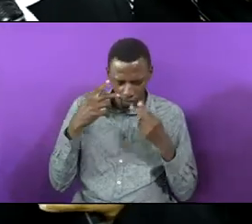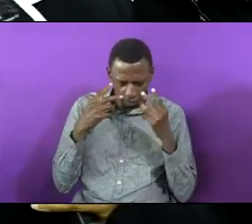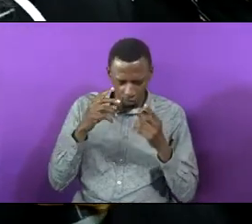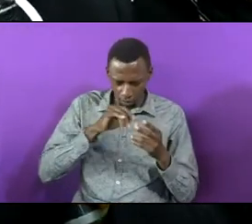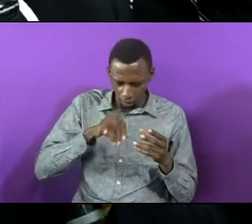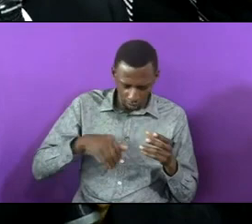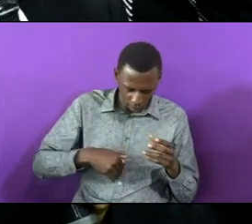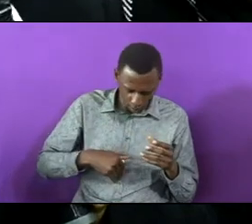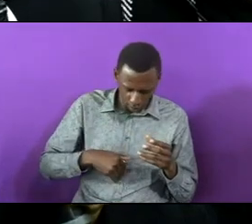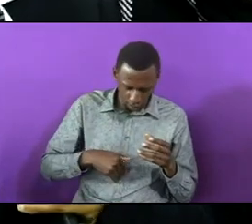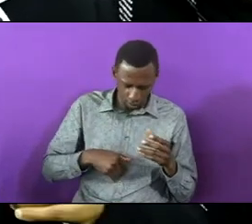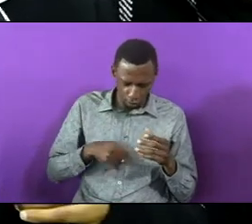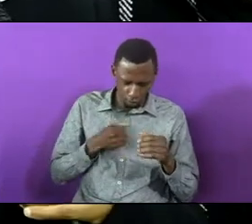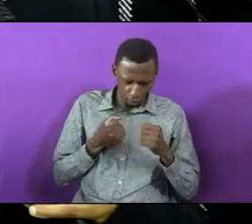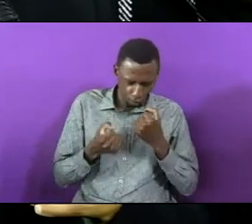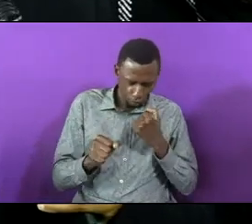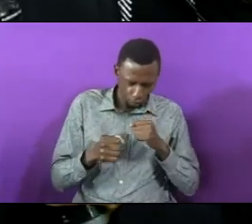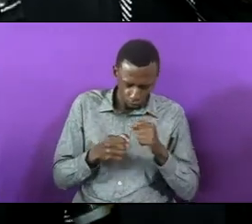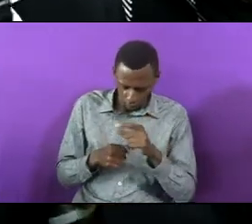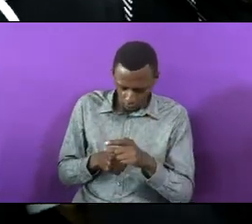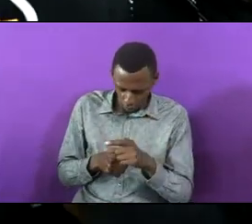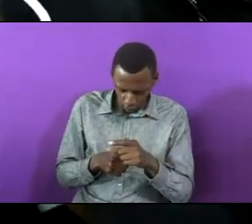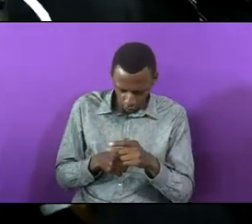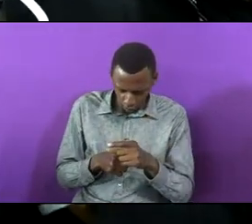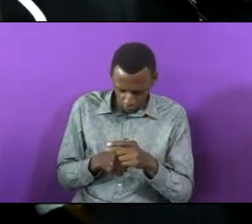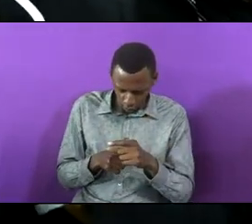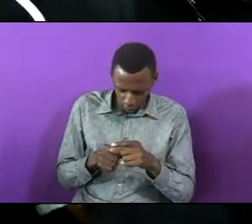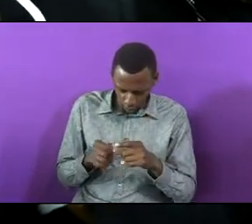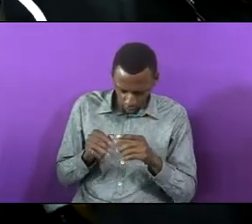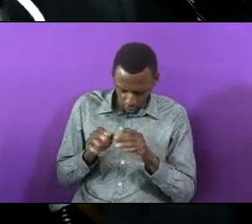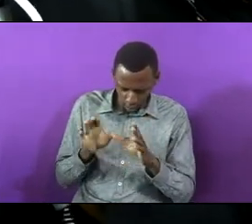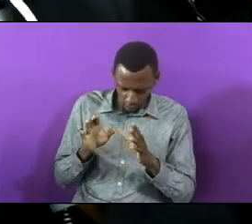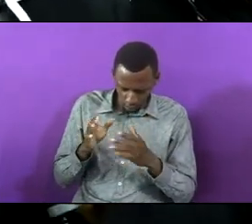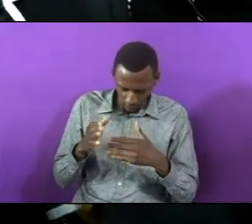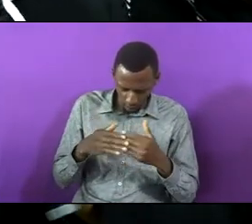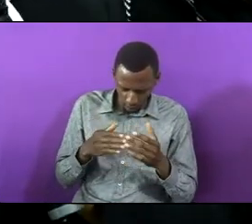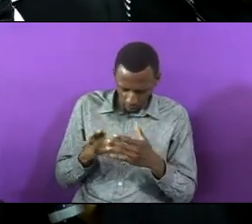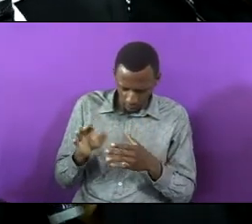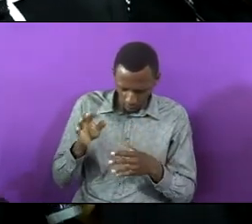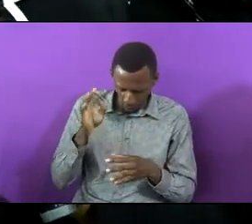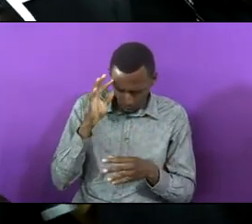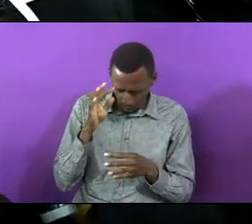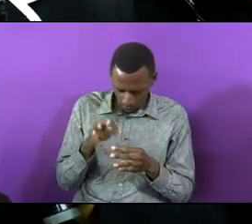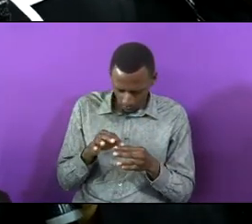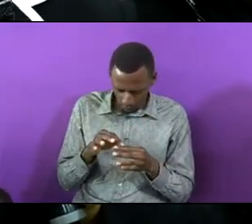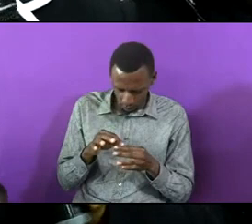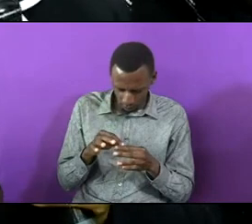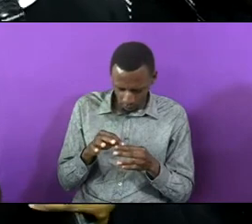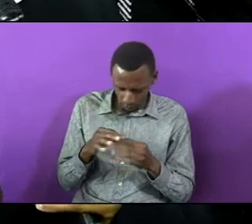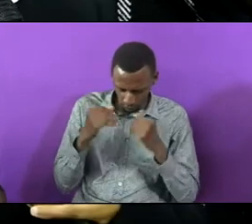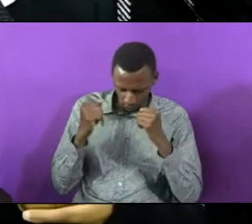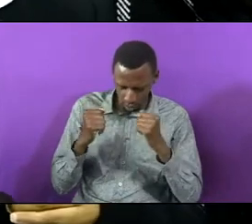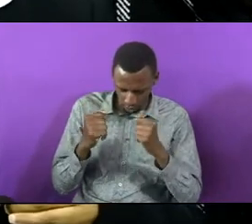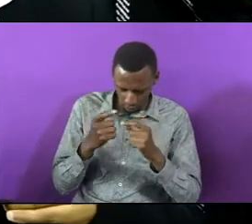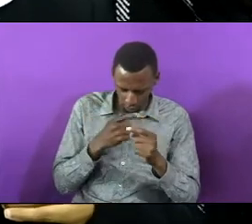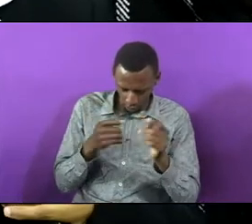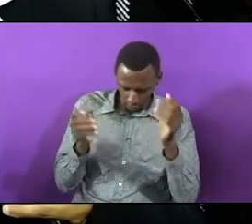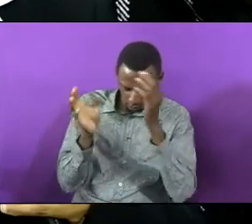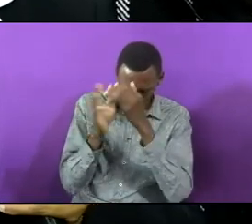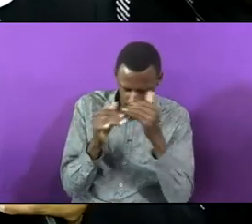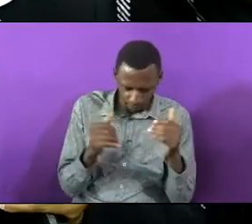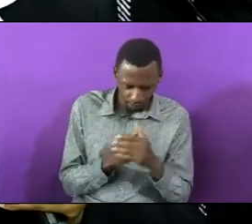left him with a mark of his faith he limped as a sign that it was not his strength but the strength that came from above